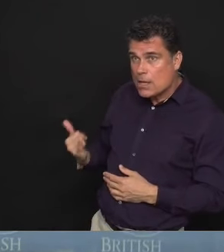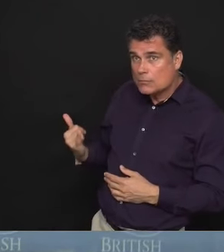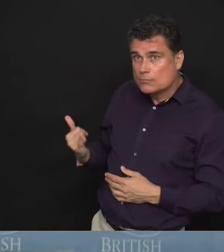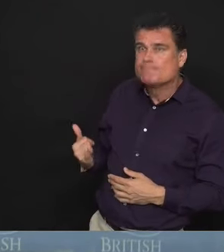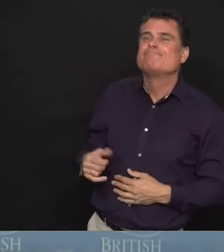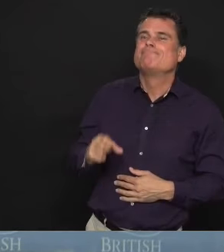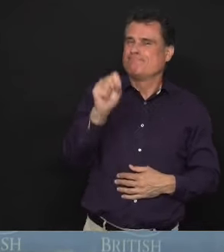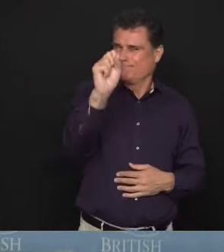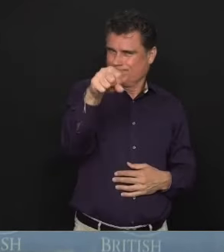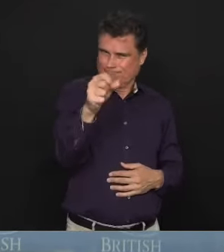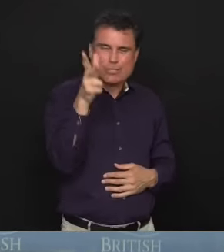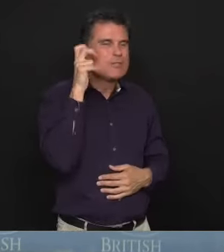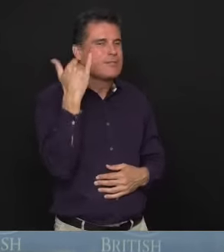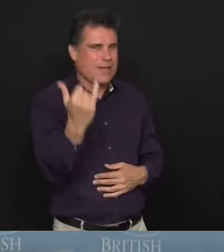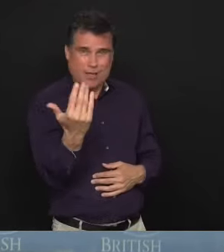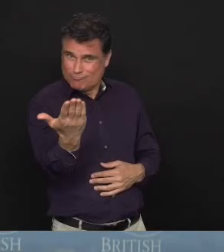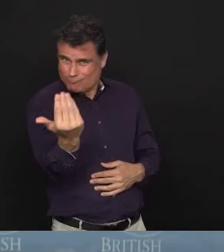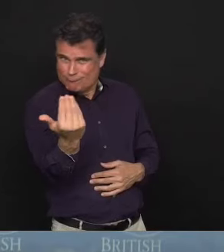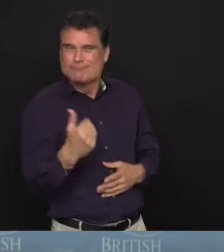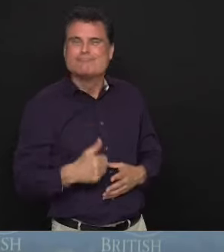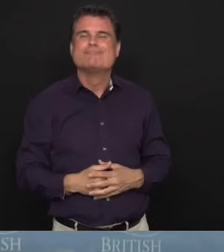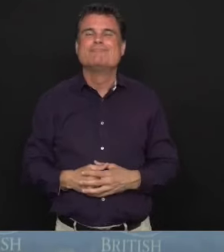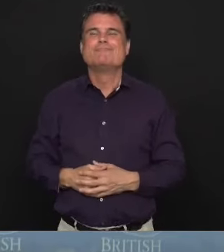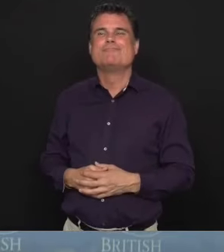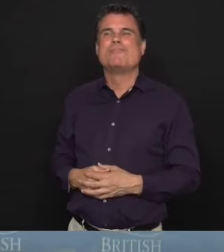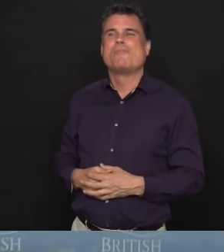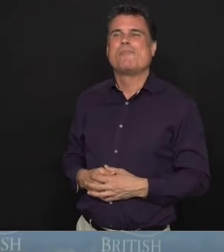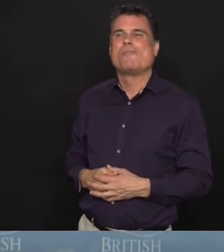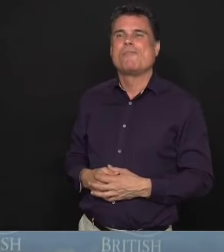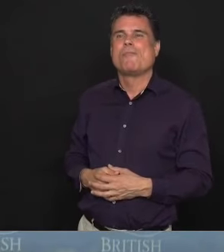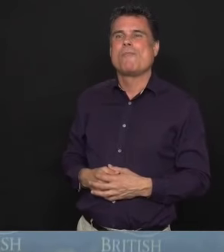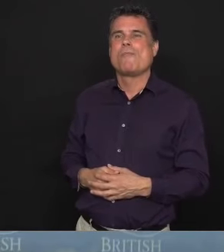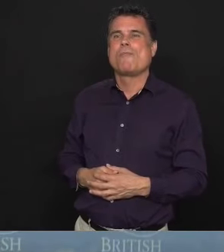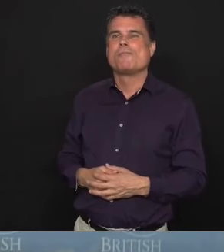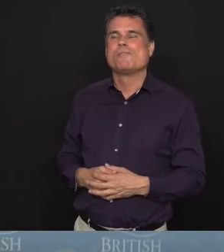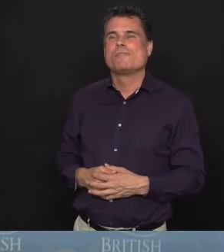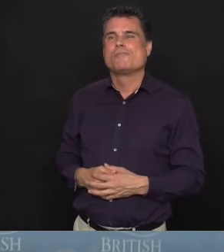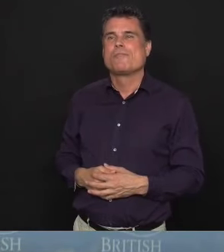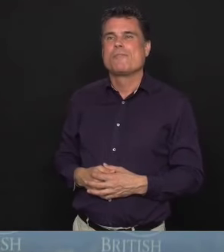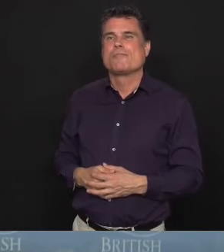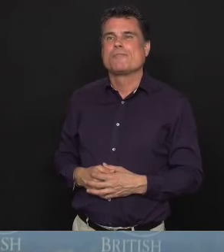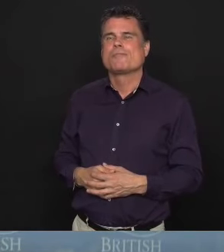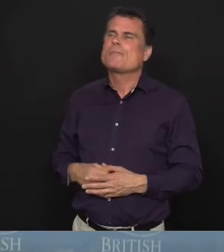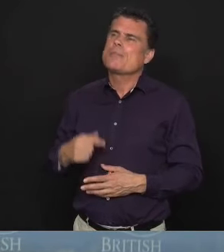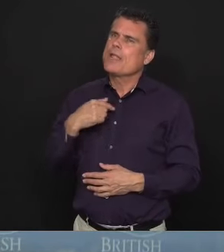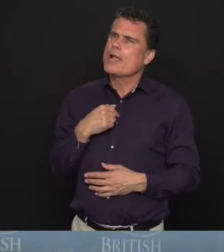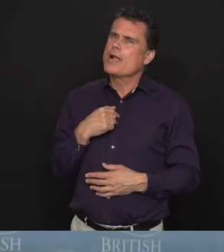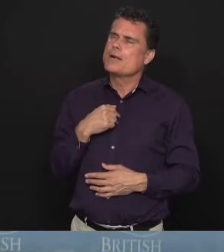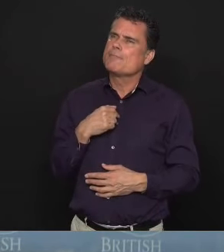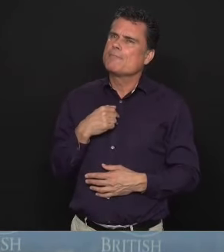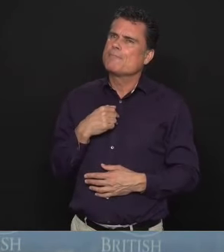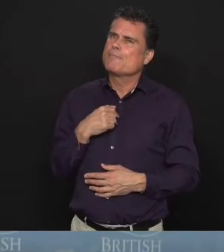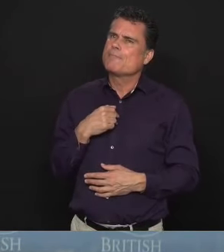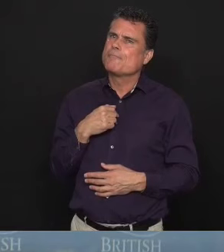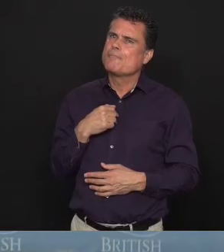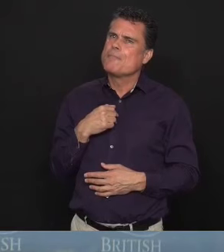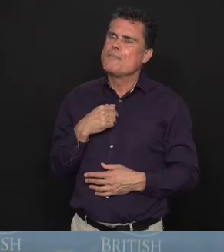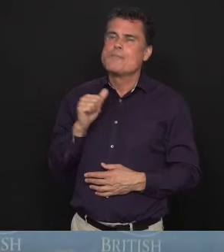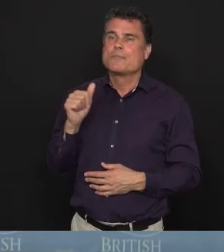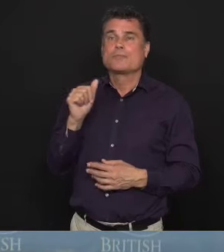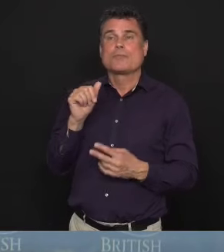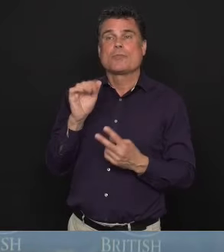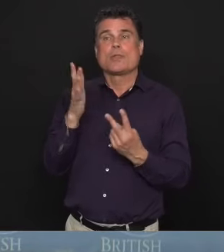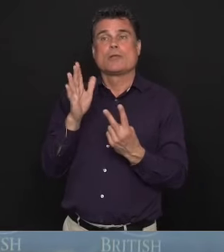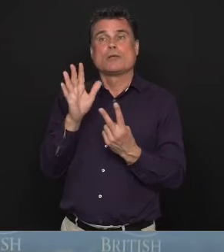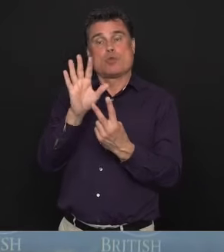can. Thank you, Alison. Yes, okay, thank you. Yeah, I just wanted to expand a little bit on the option for ticketing